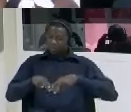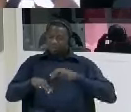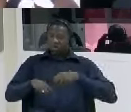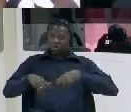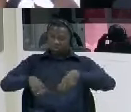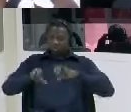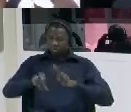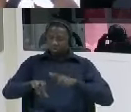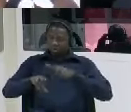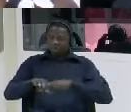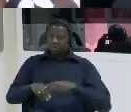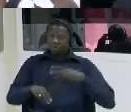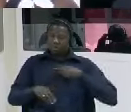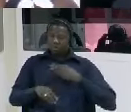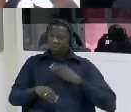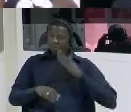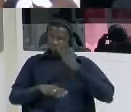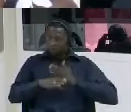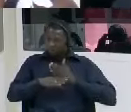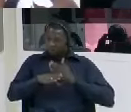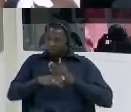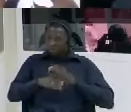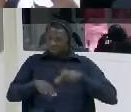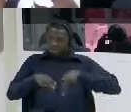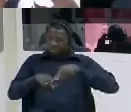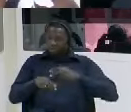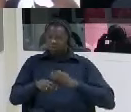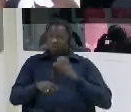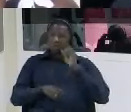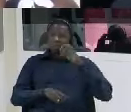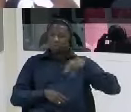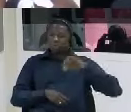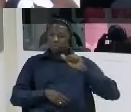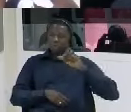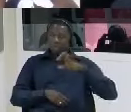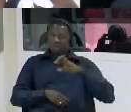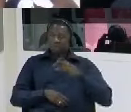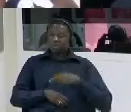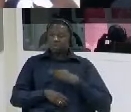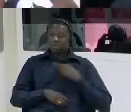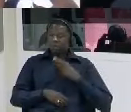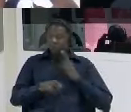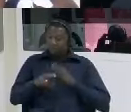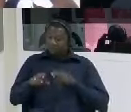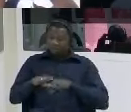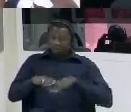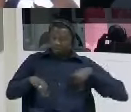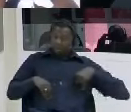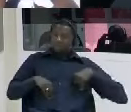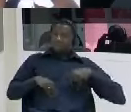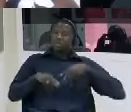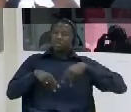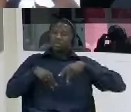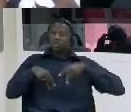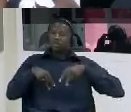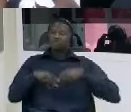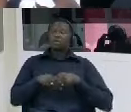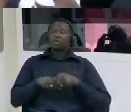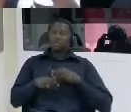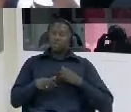leg of omar fall omar just rose and remove his leg then he came again